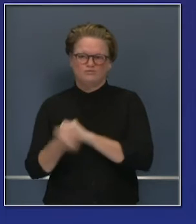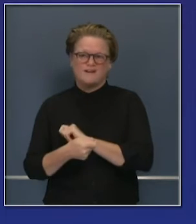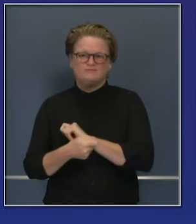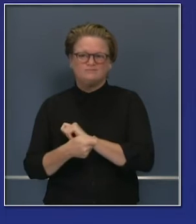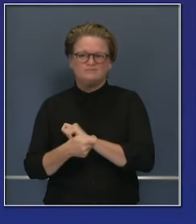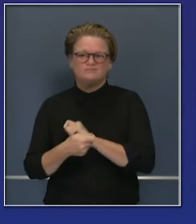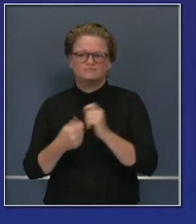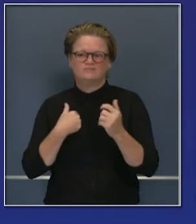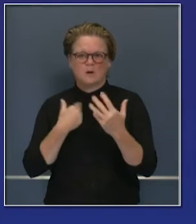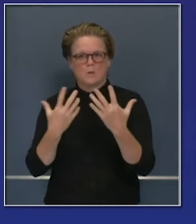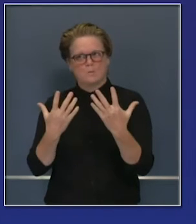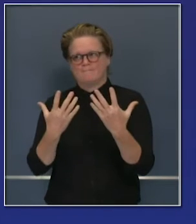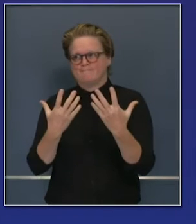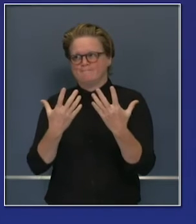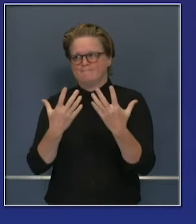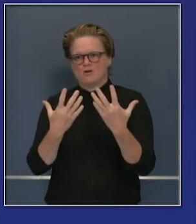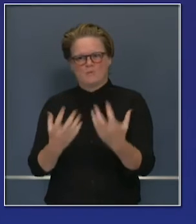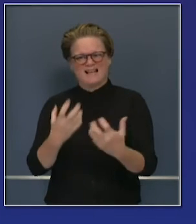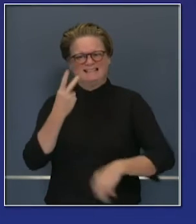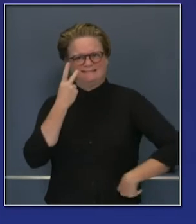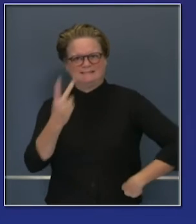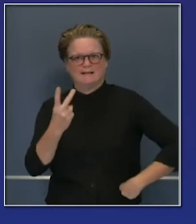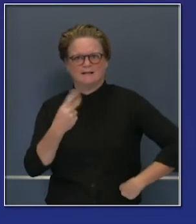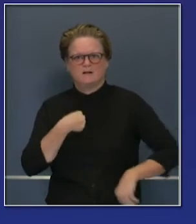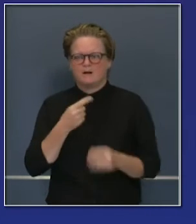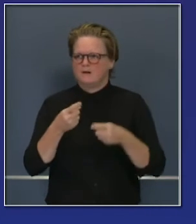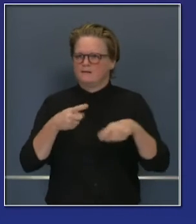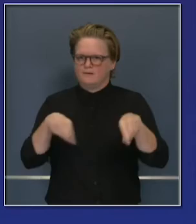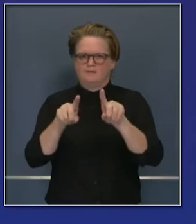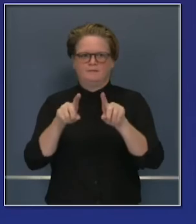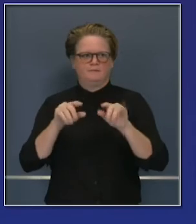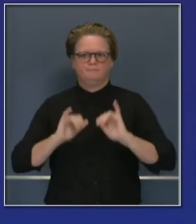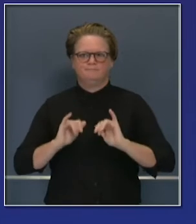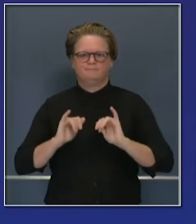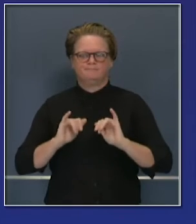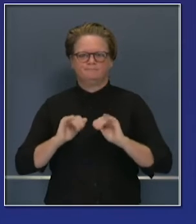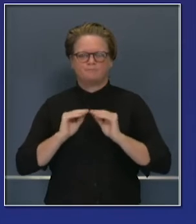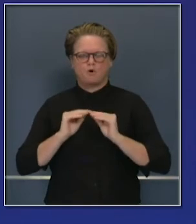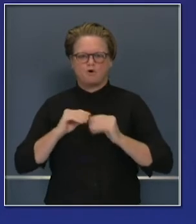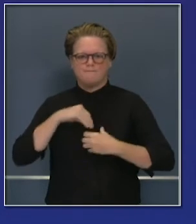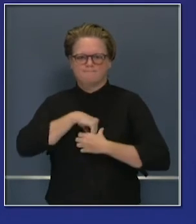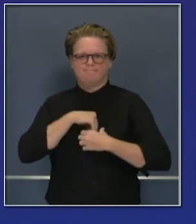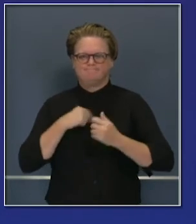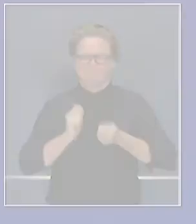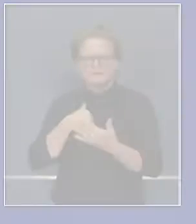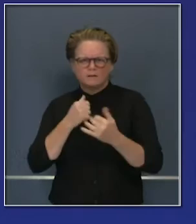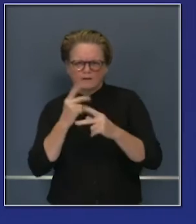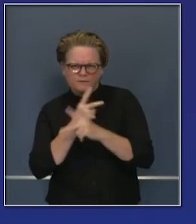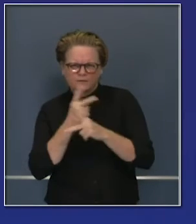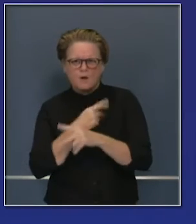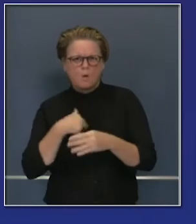the application and implementation of these new tiered status occur in a 24-hour period.